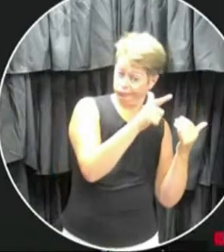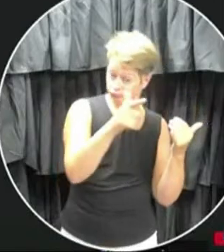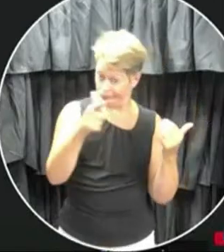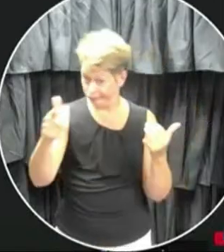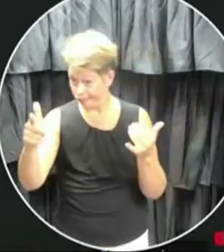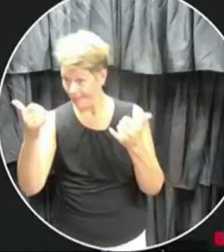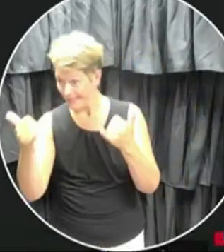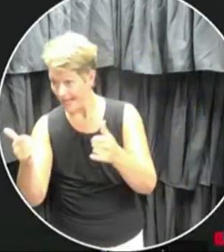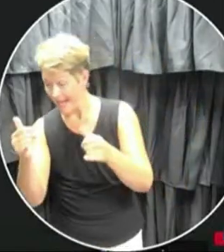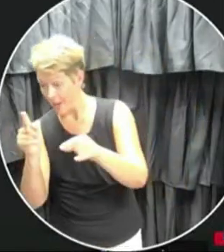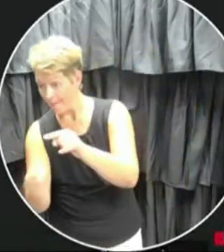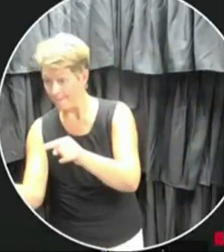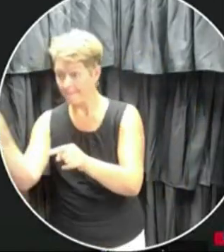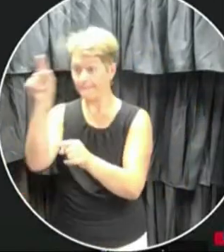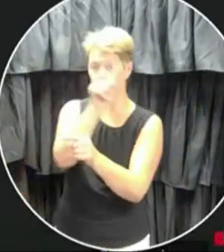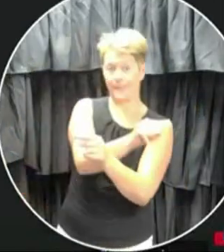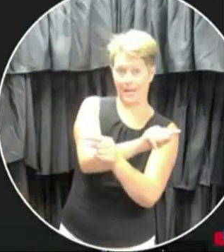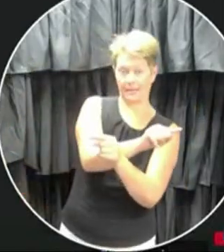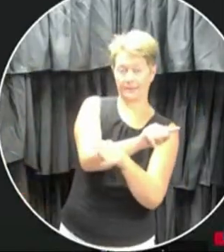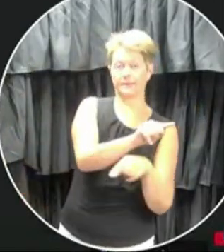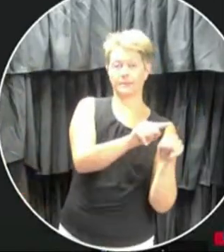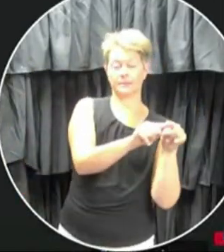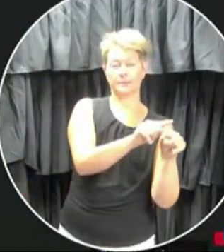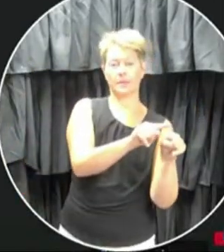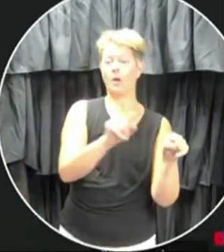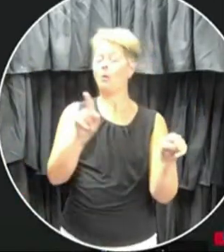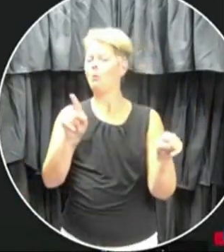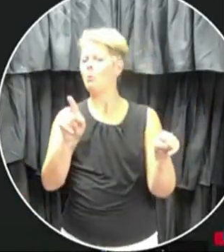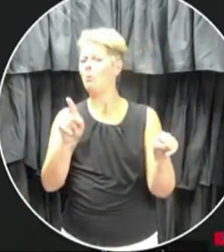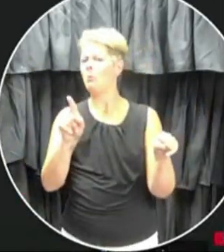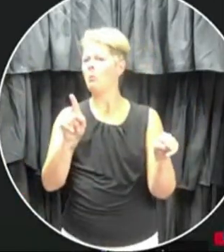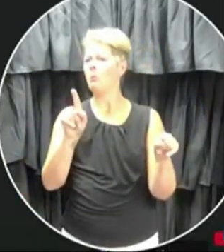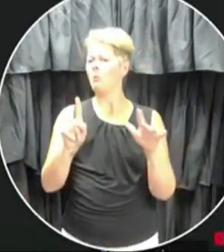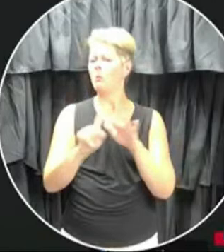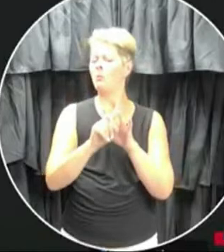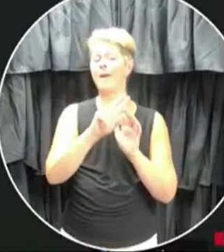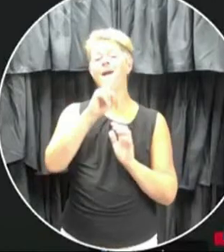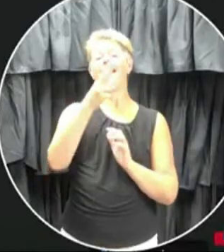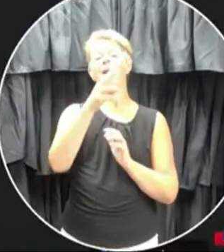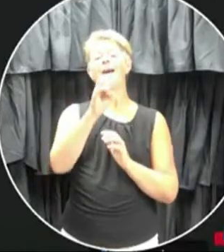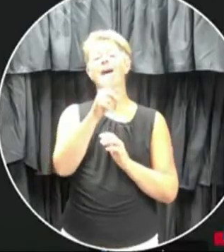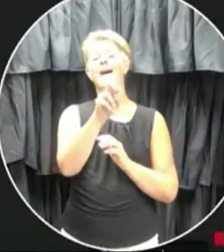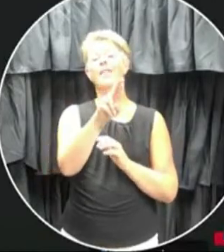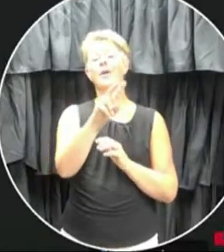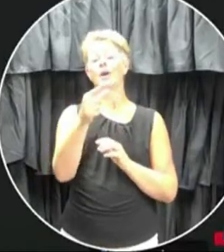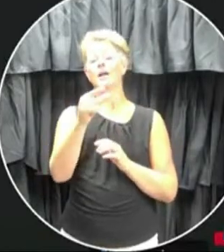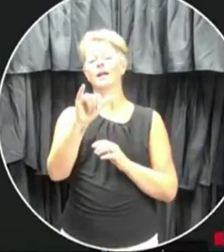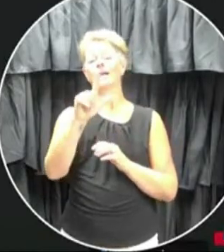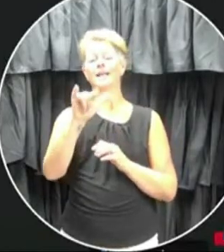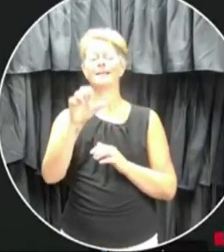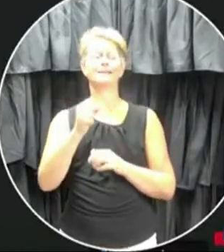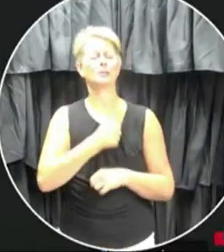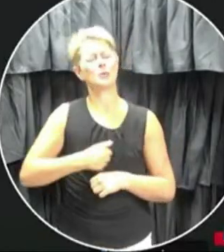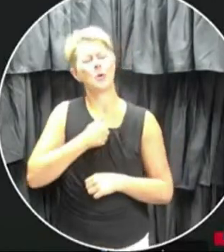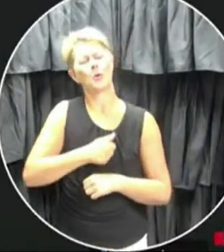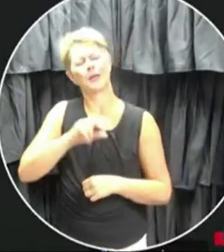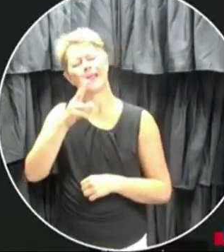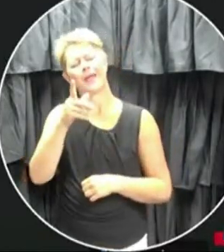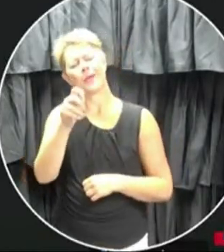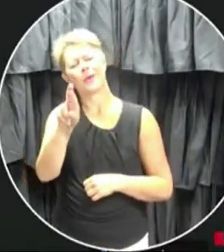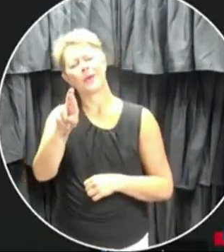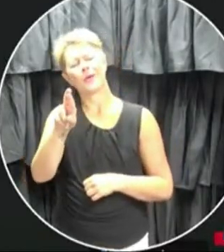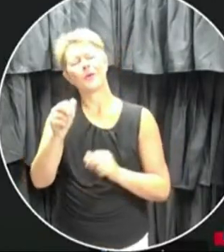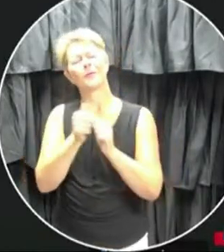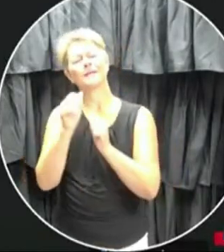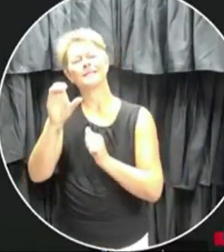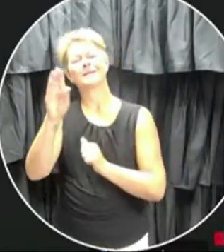head back to, actually, okay. Heather Gillis with CBC. Heather, my apologies there. I will, I